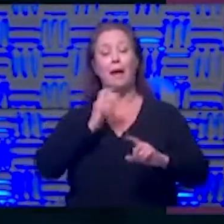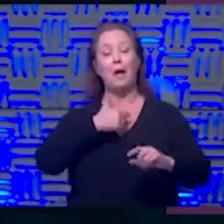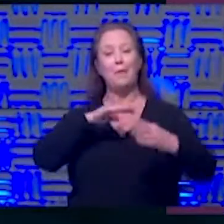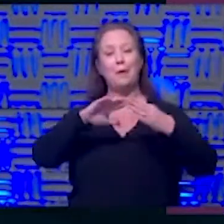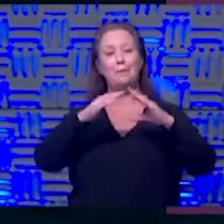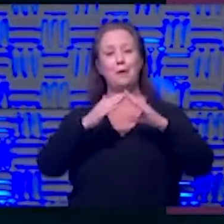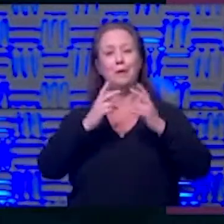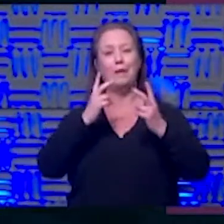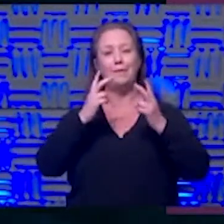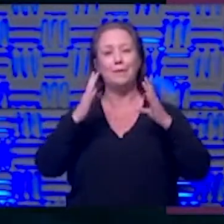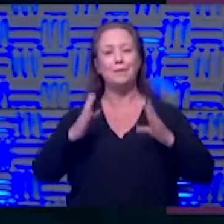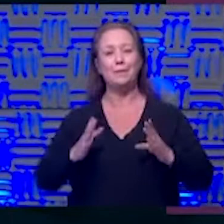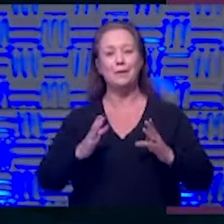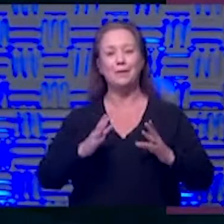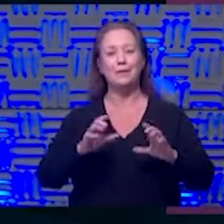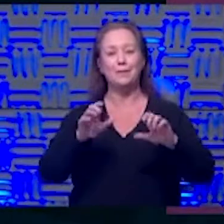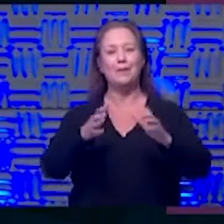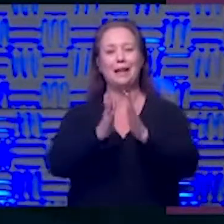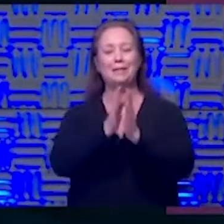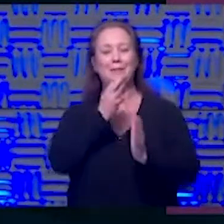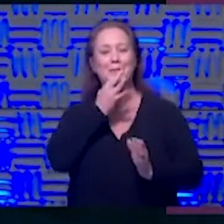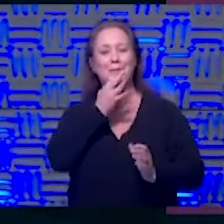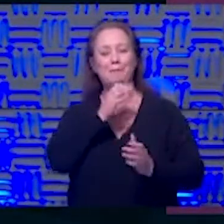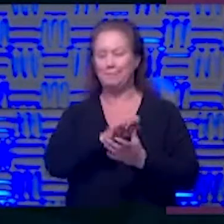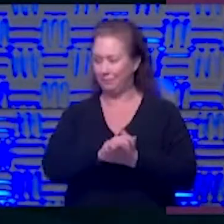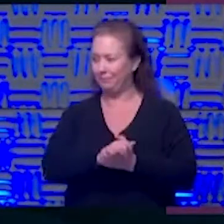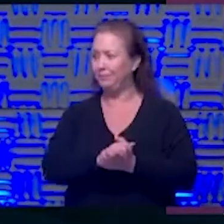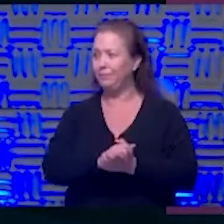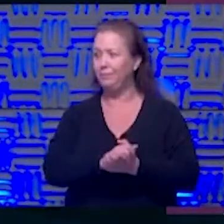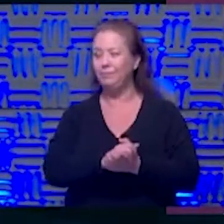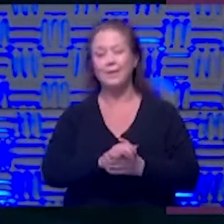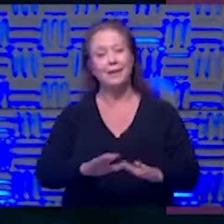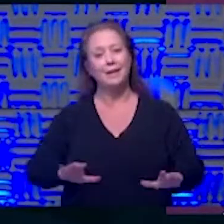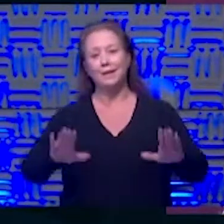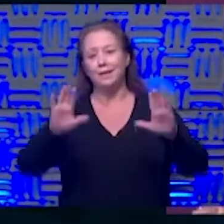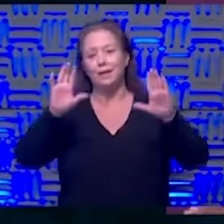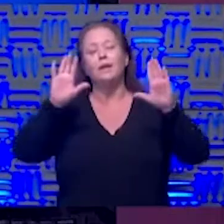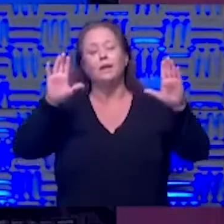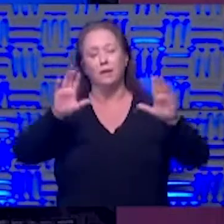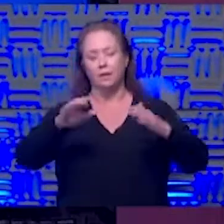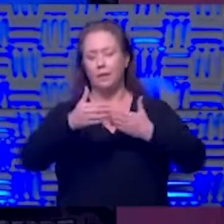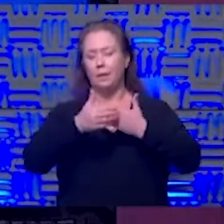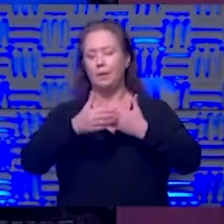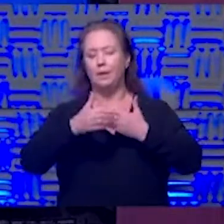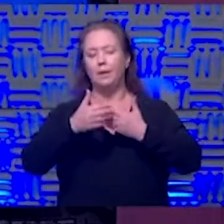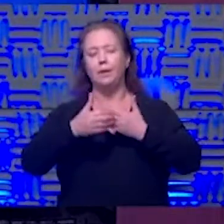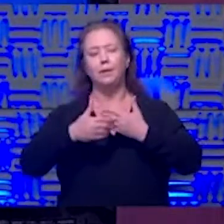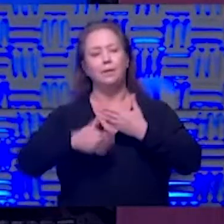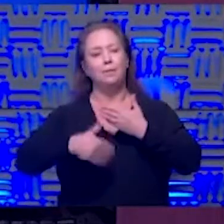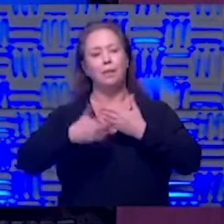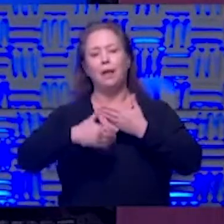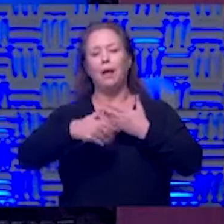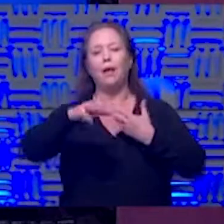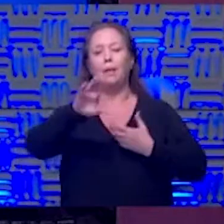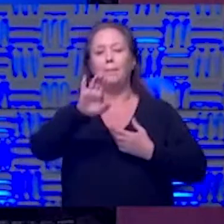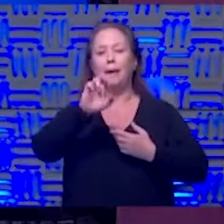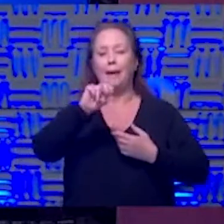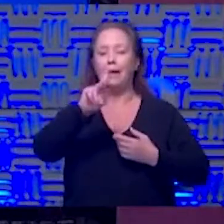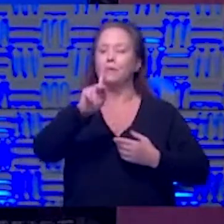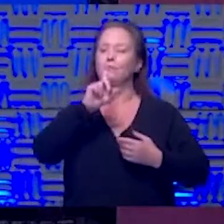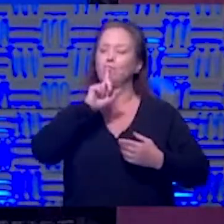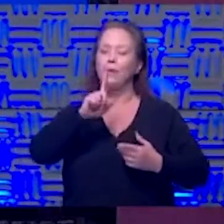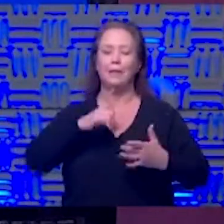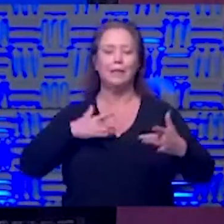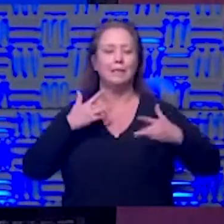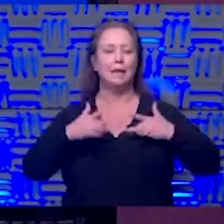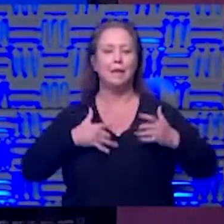viewers so we'll have those coming up in just a little bit all right thanks jess and that's a really big deal i know the blood bank has gotten more blood coming in they're really excited about